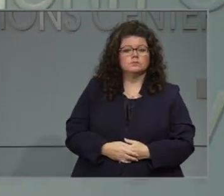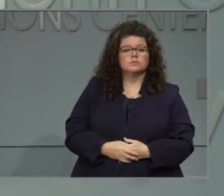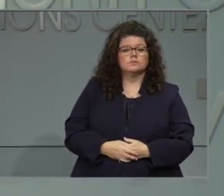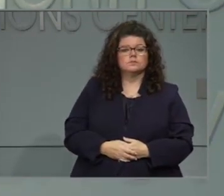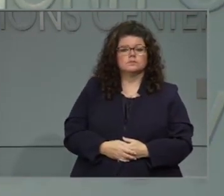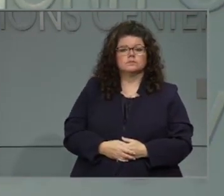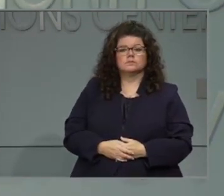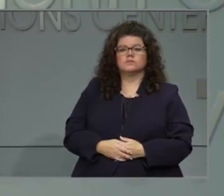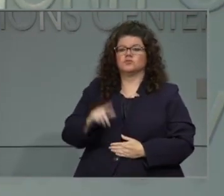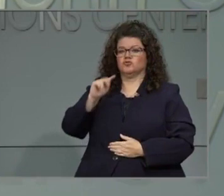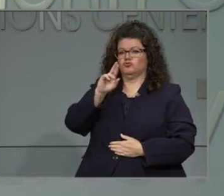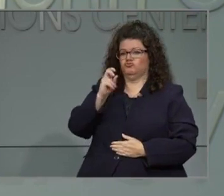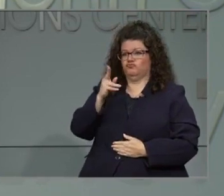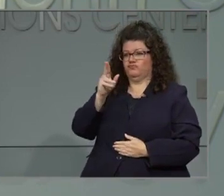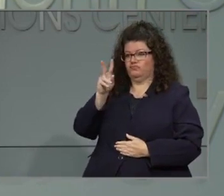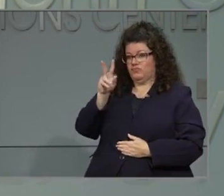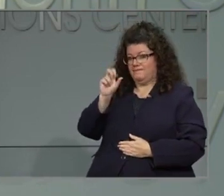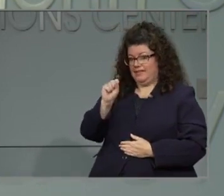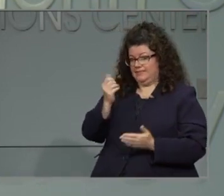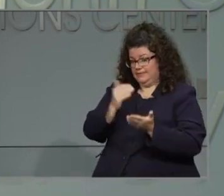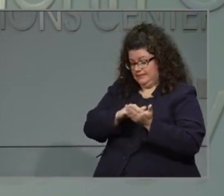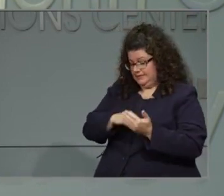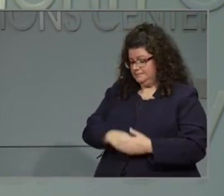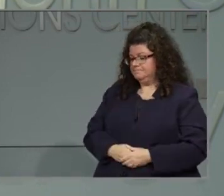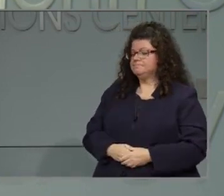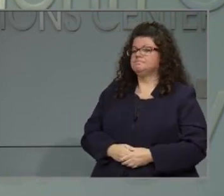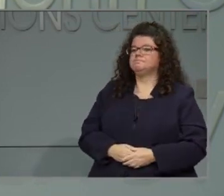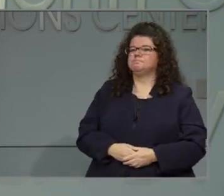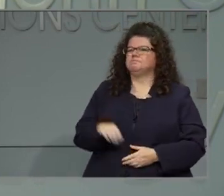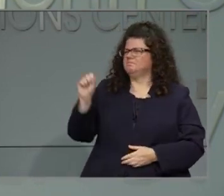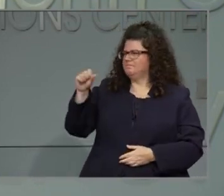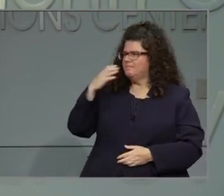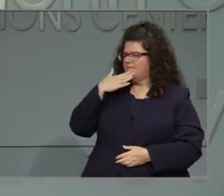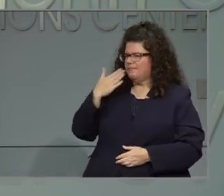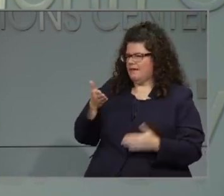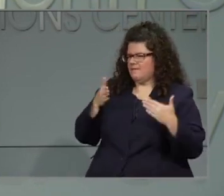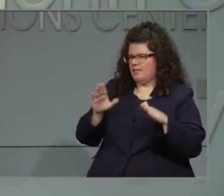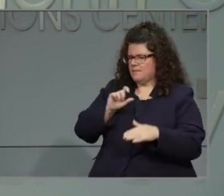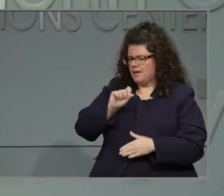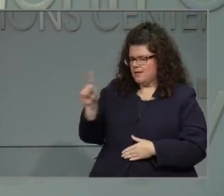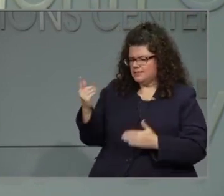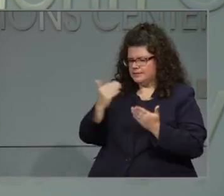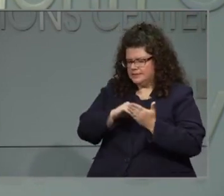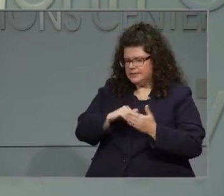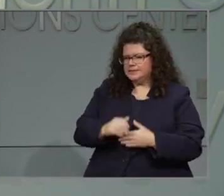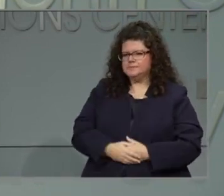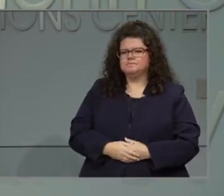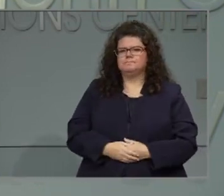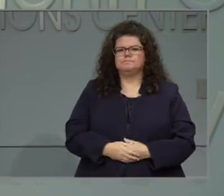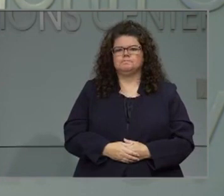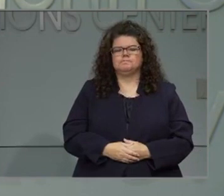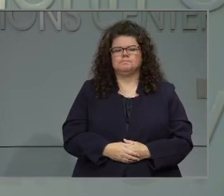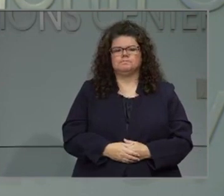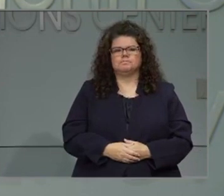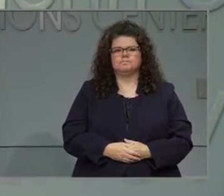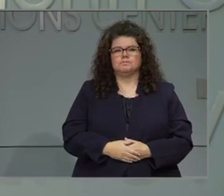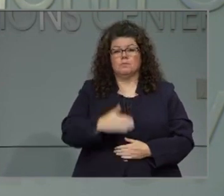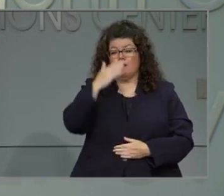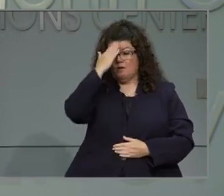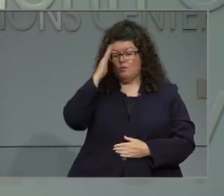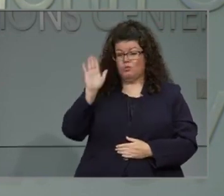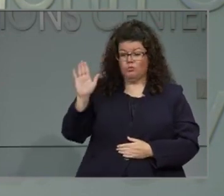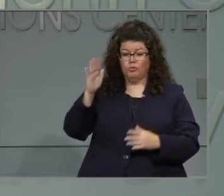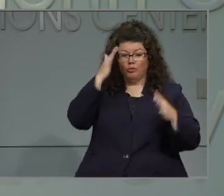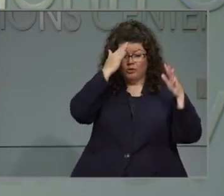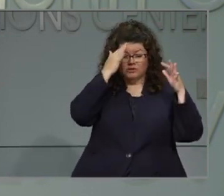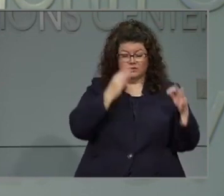Follow-up, Travis Stain, WRAL. Thanks for the follow-up. I know there are a lot of difficult decisions being made by